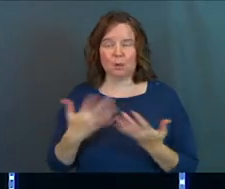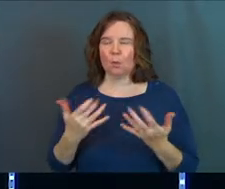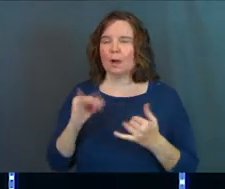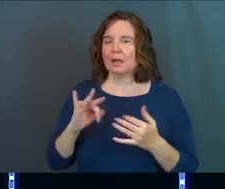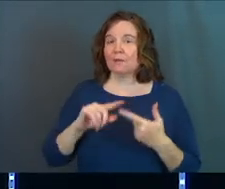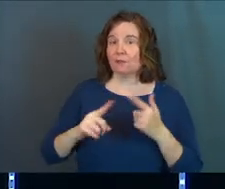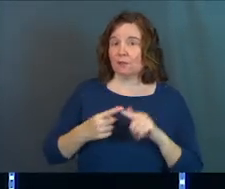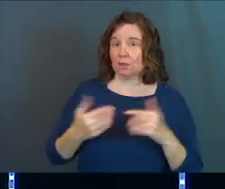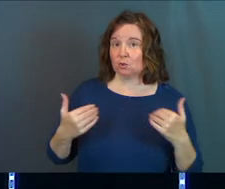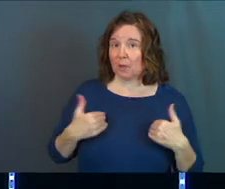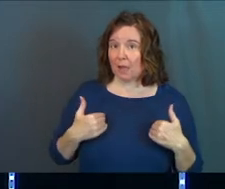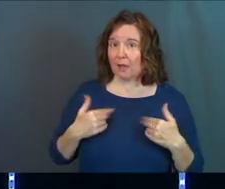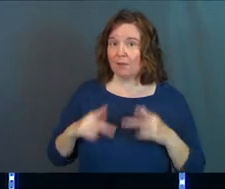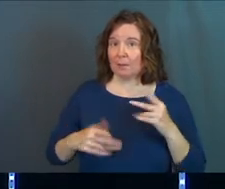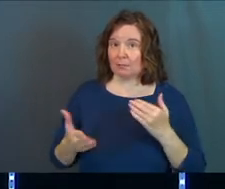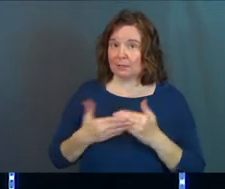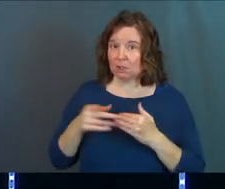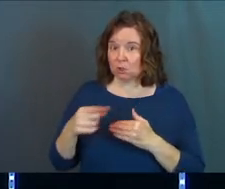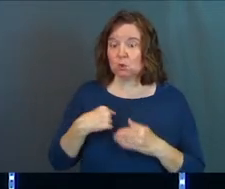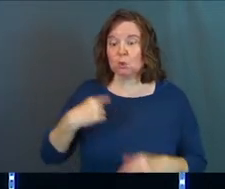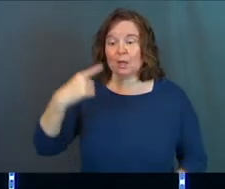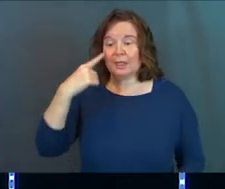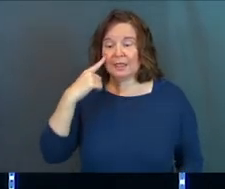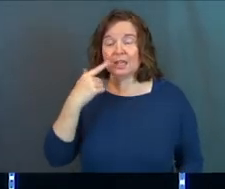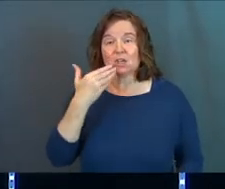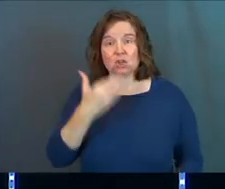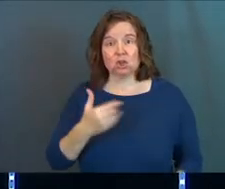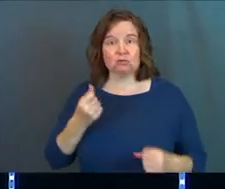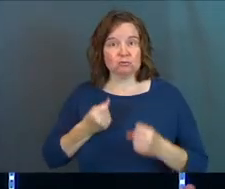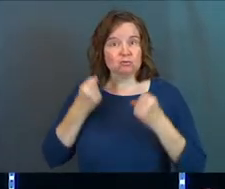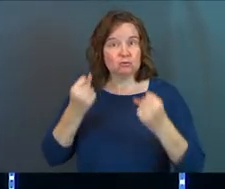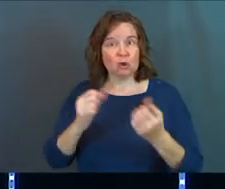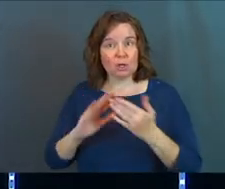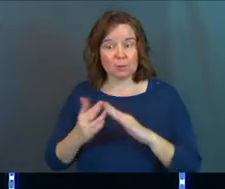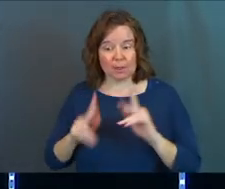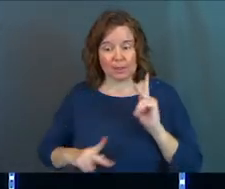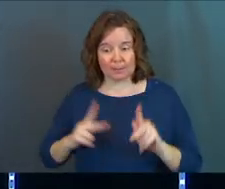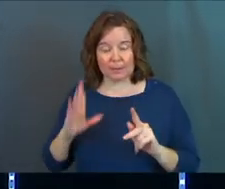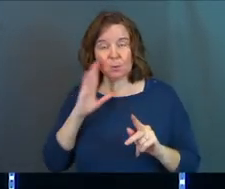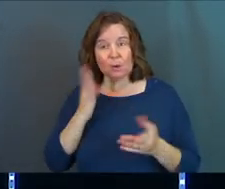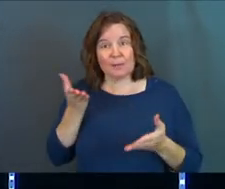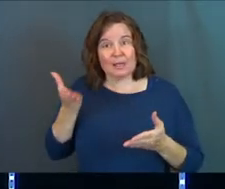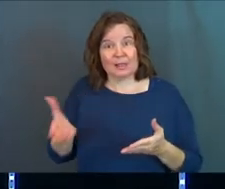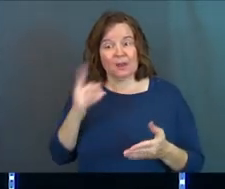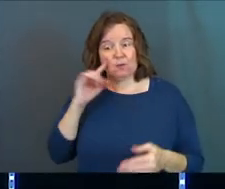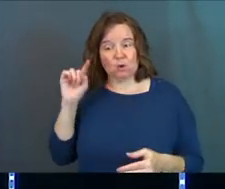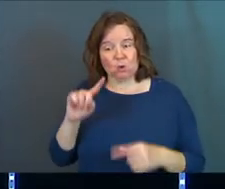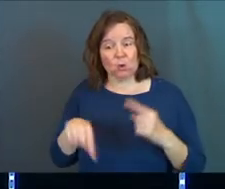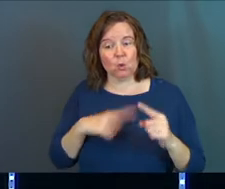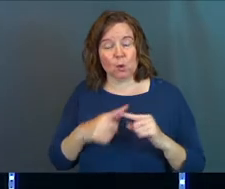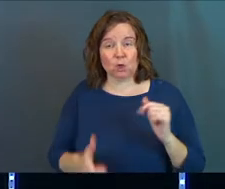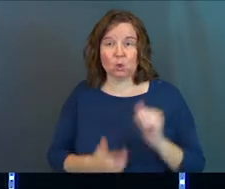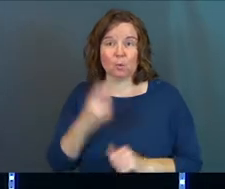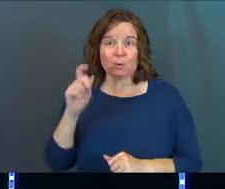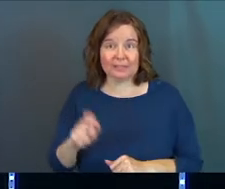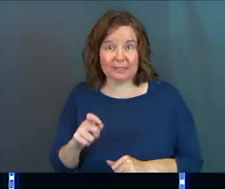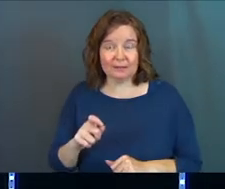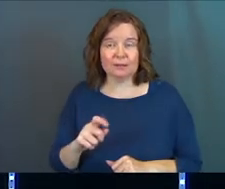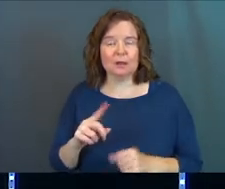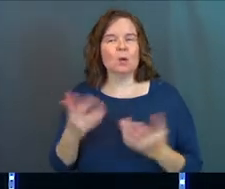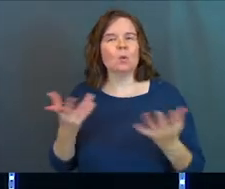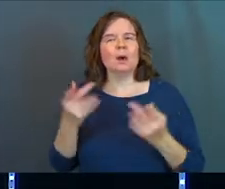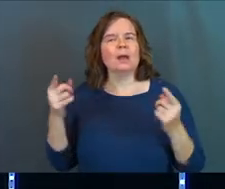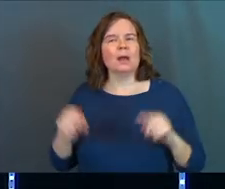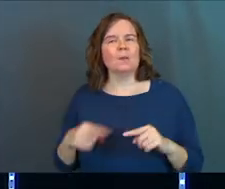have around you, and the people that you have around you, you think that it's good, strong community, and those people will be there for you when you most need them,